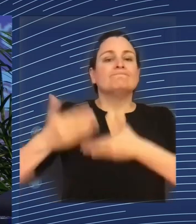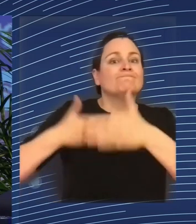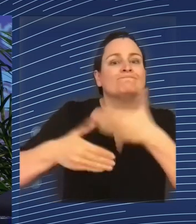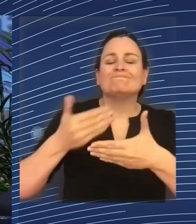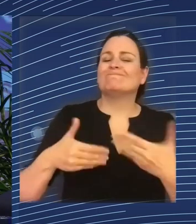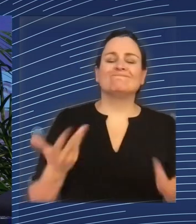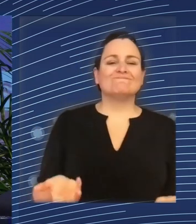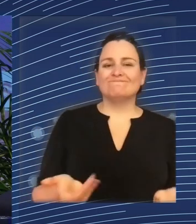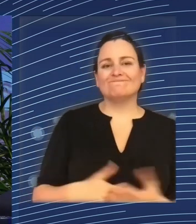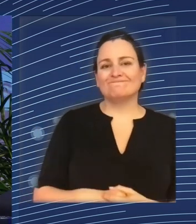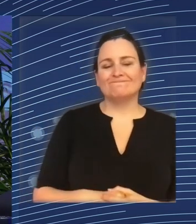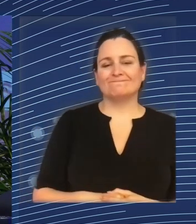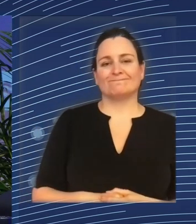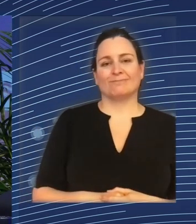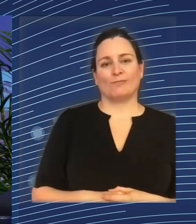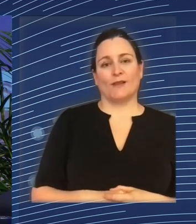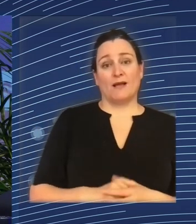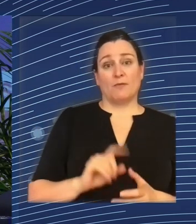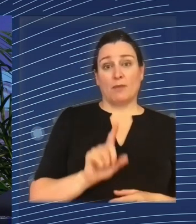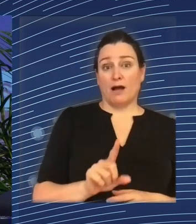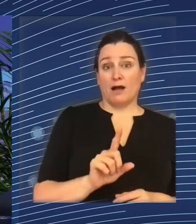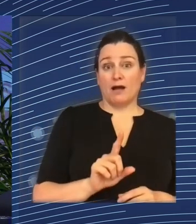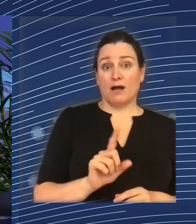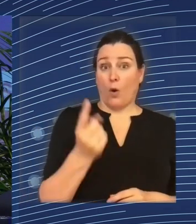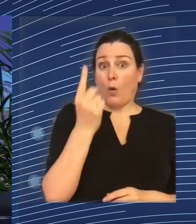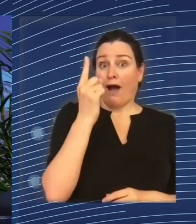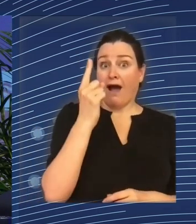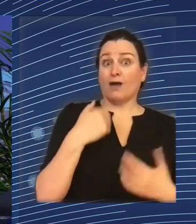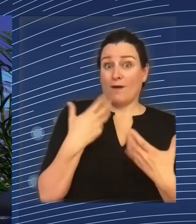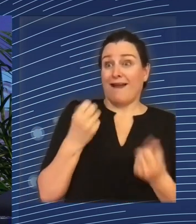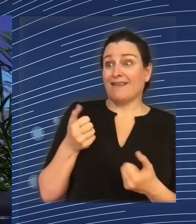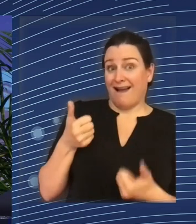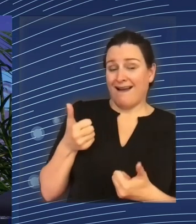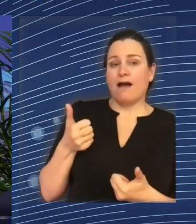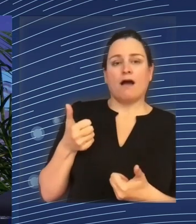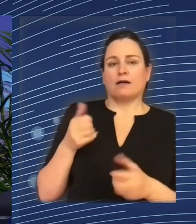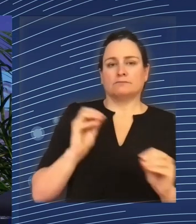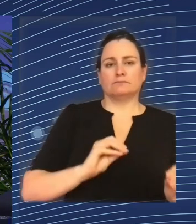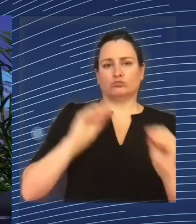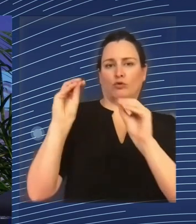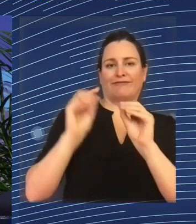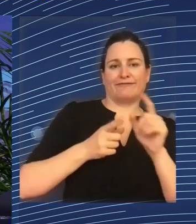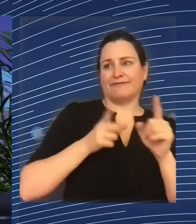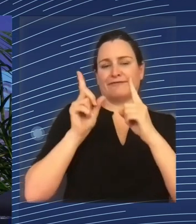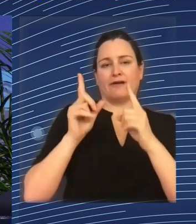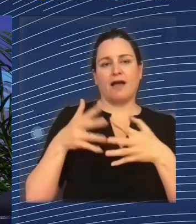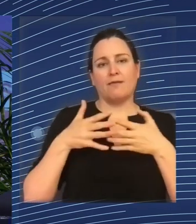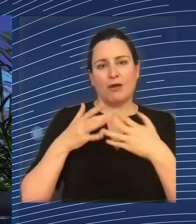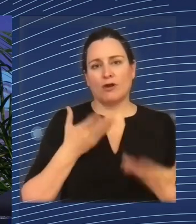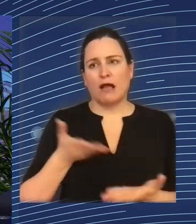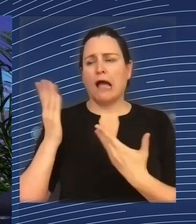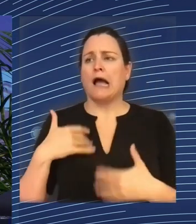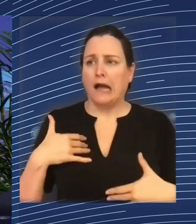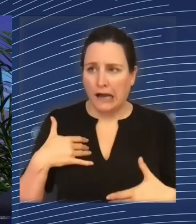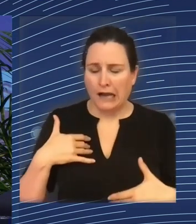only unicorn has left, actually, Romania to scale up in the United States, so I totally understand what you are